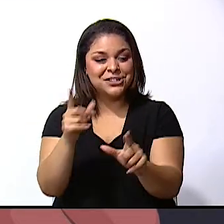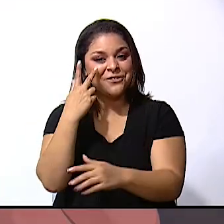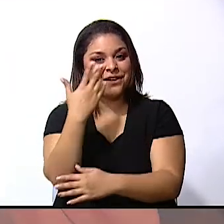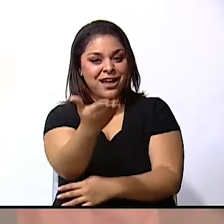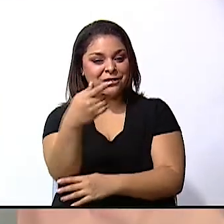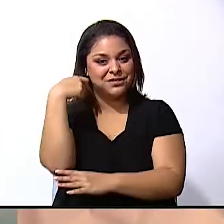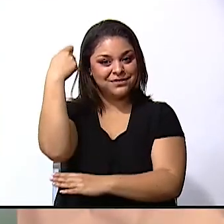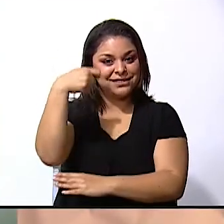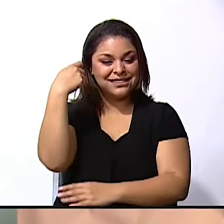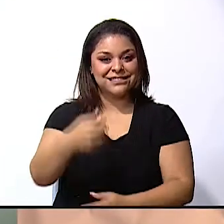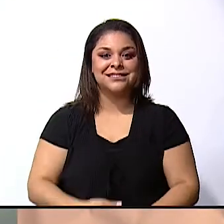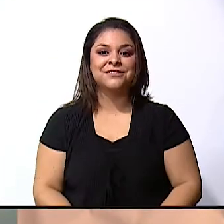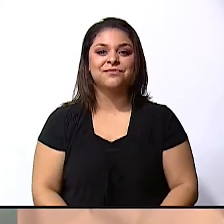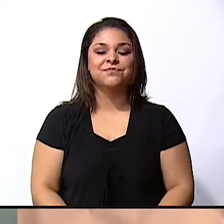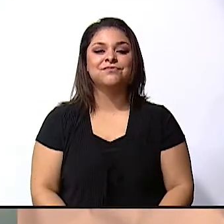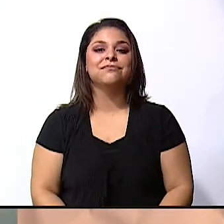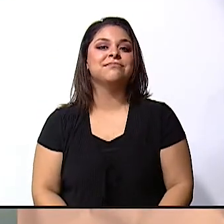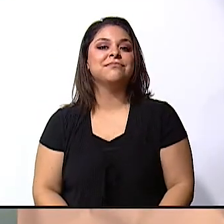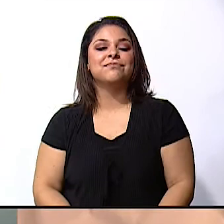video